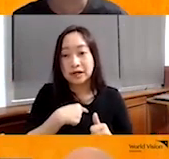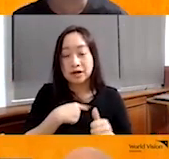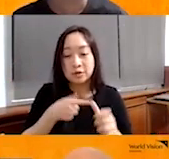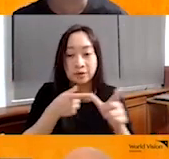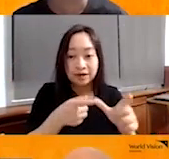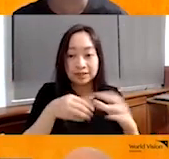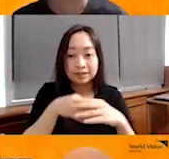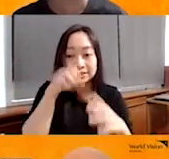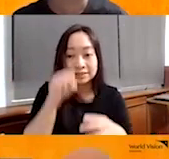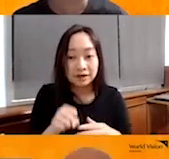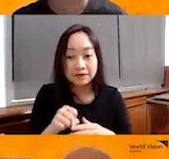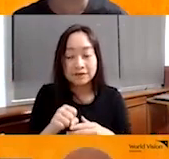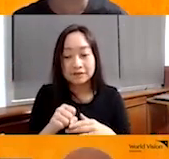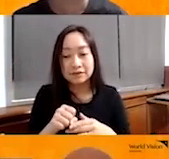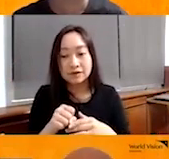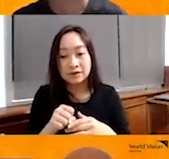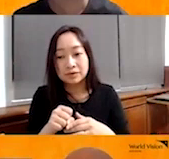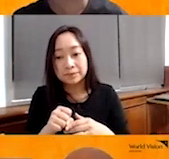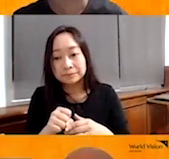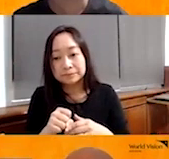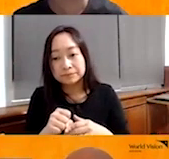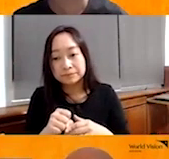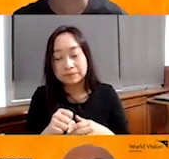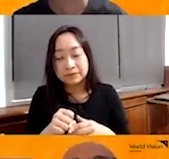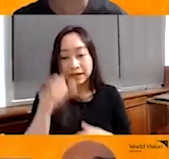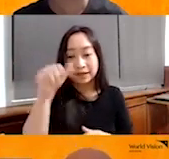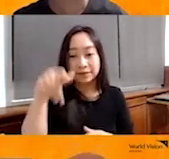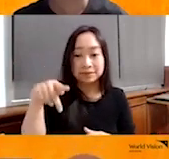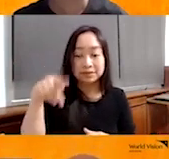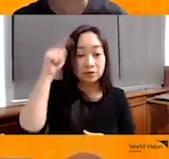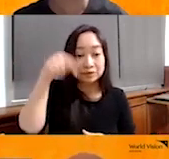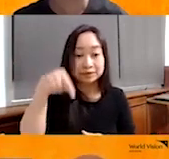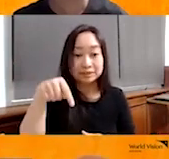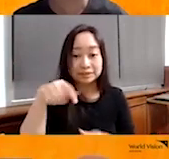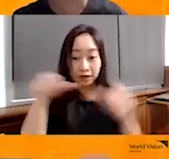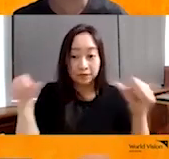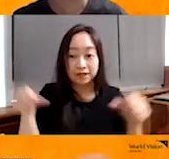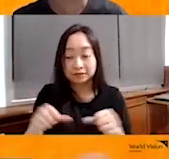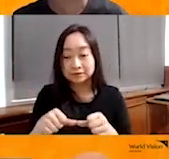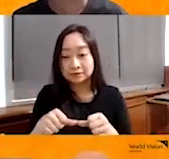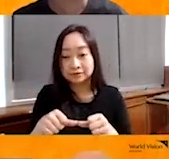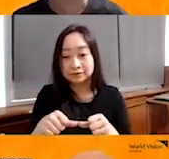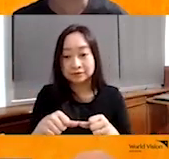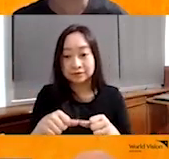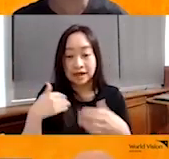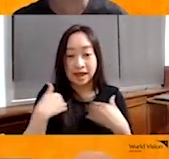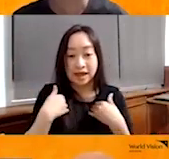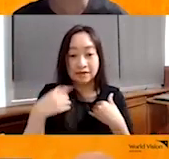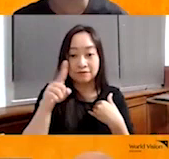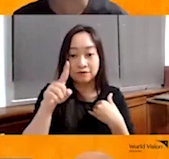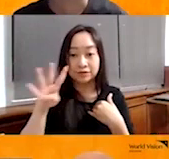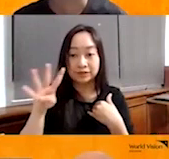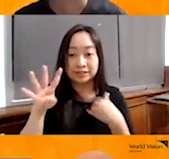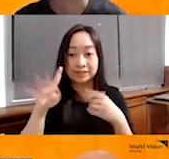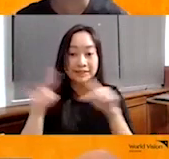in this AP, in this area, 14 villages.